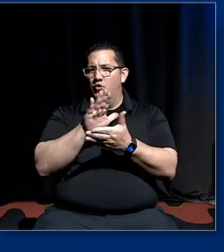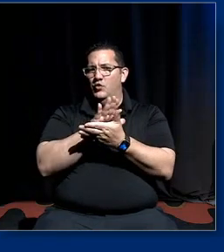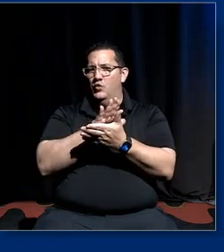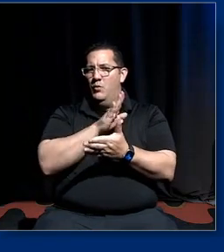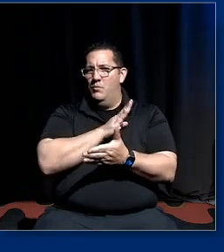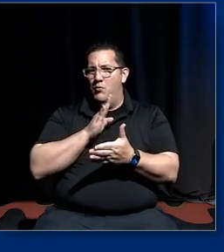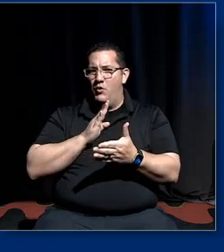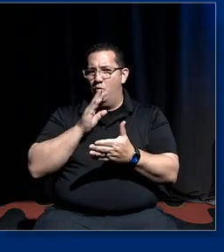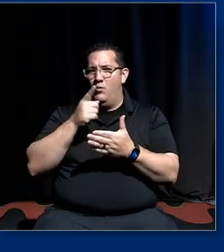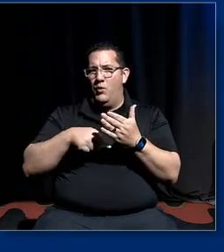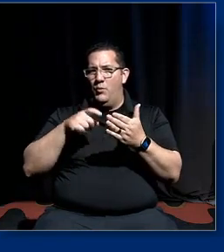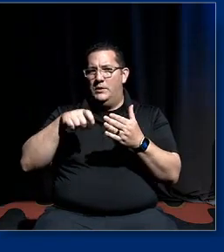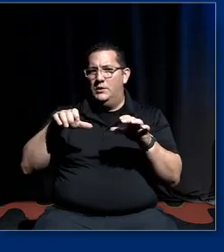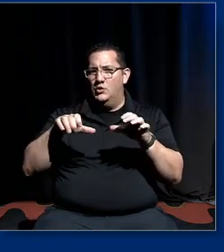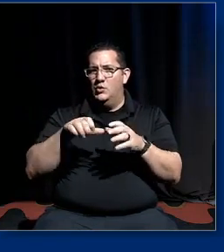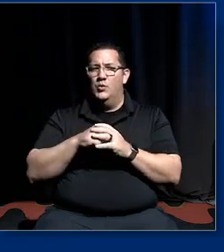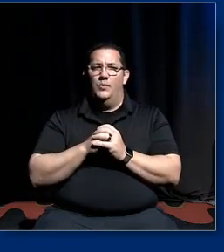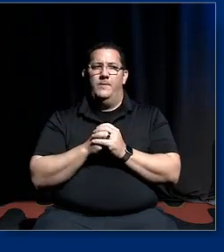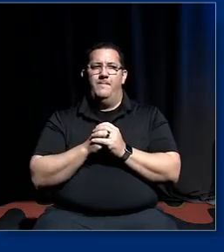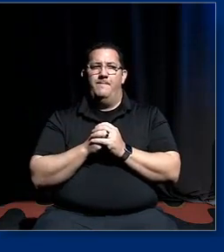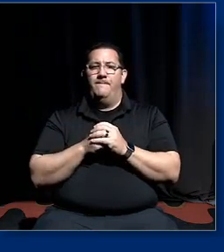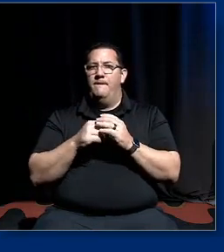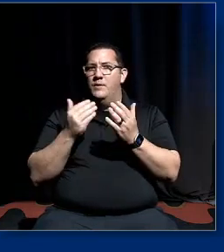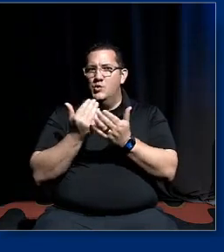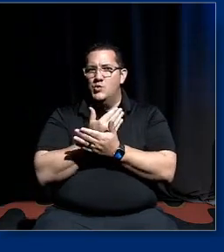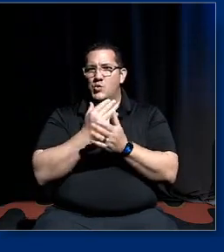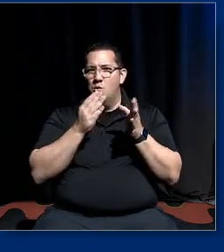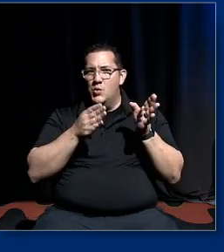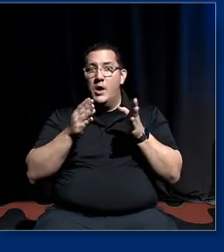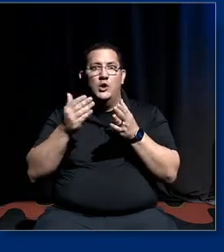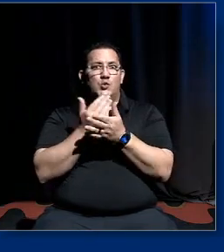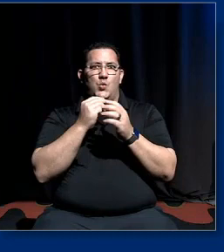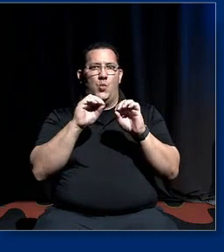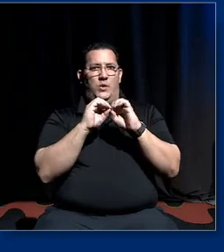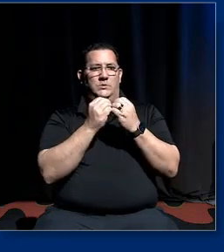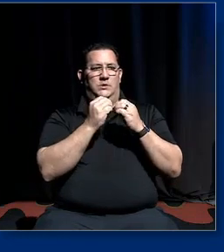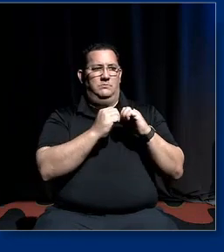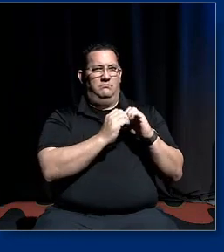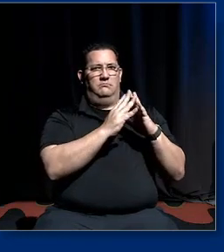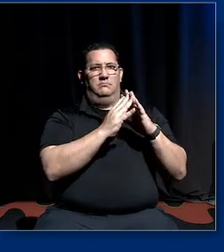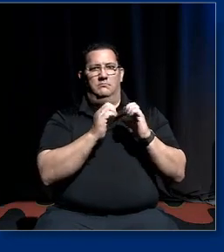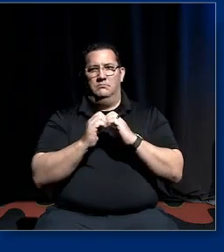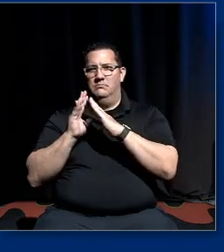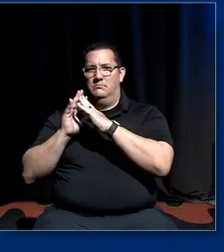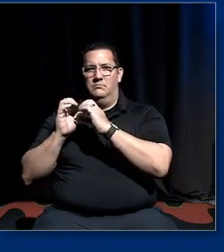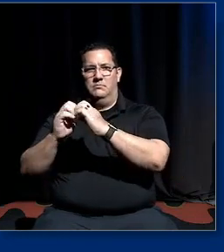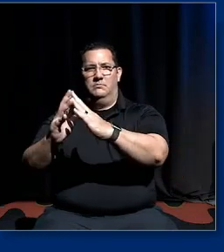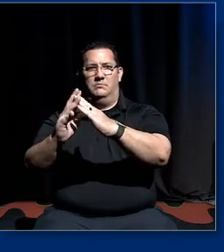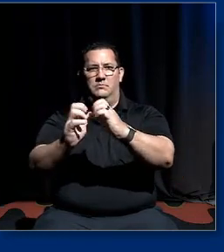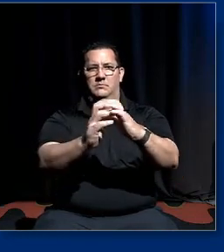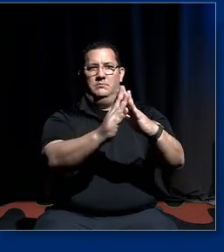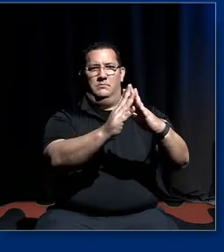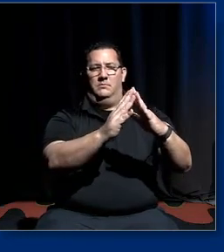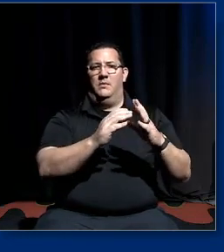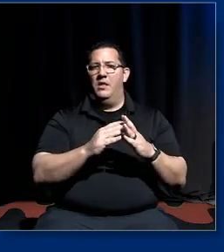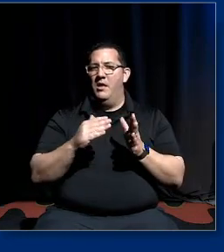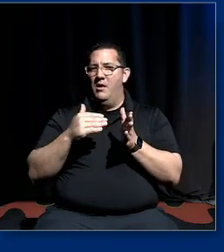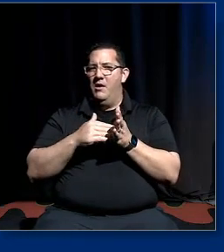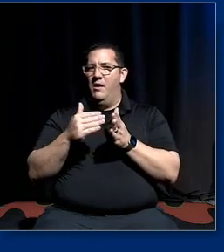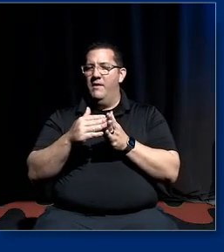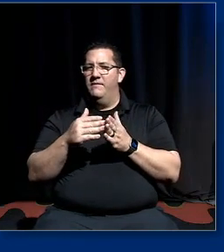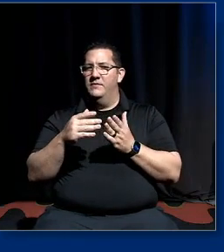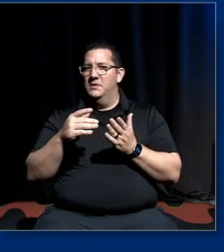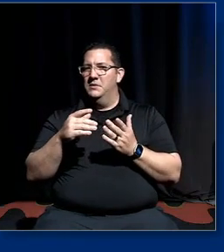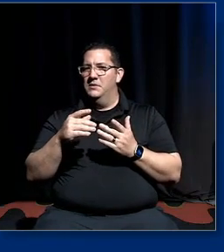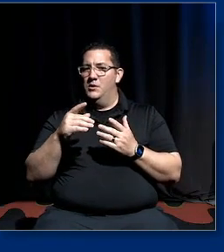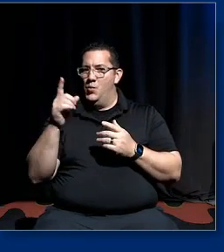and then alongside that you had brand new organizations um popping up often not telling you where the